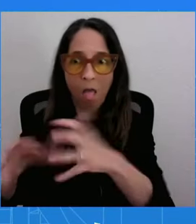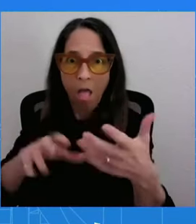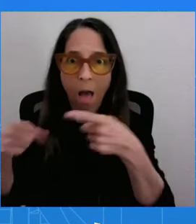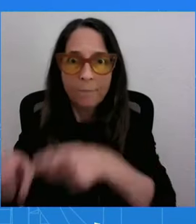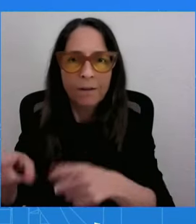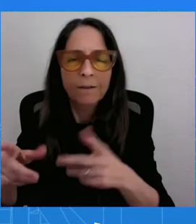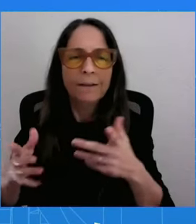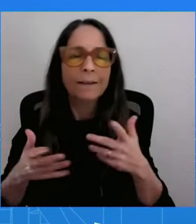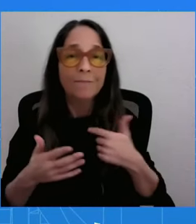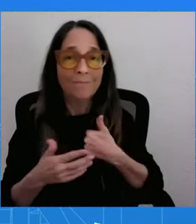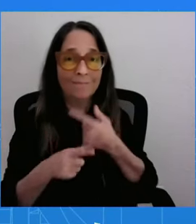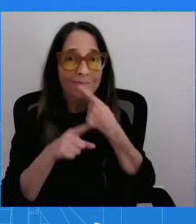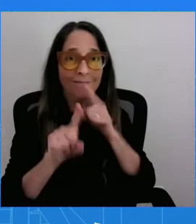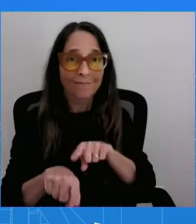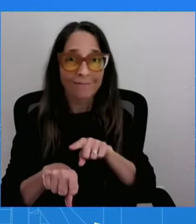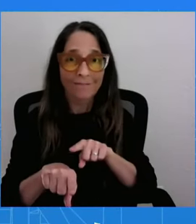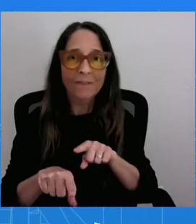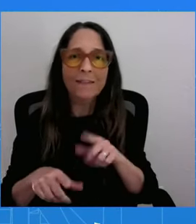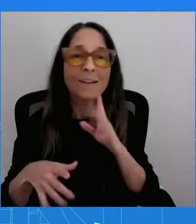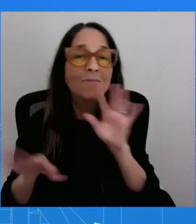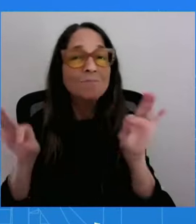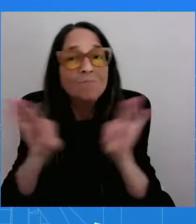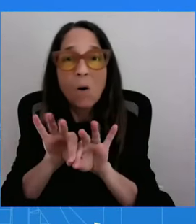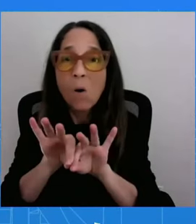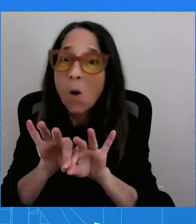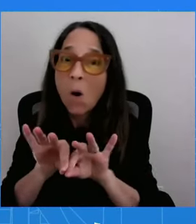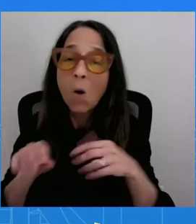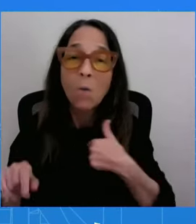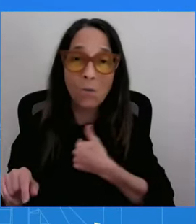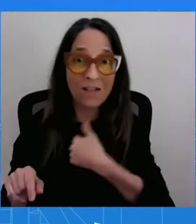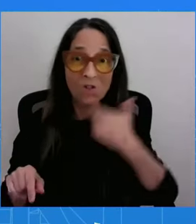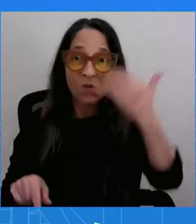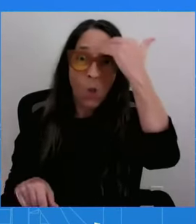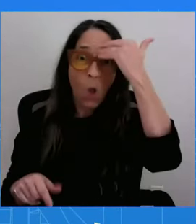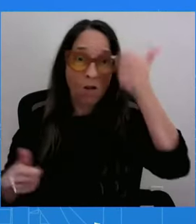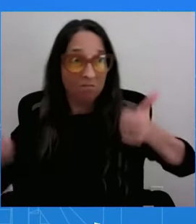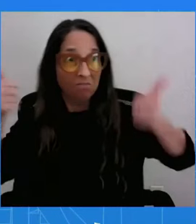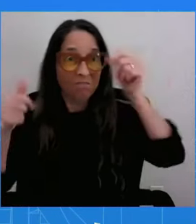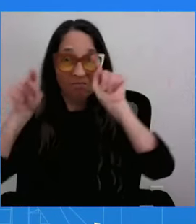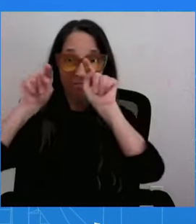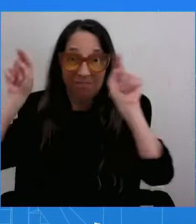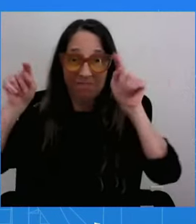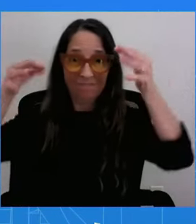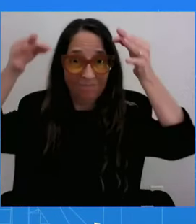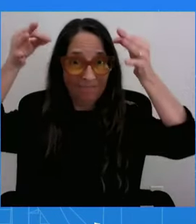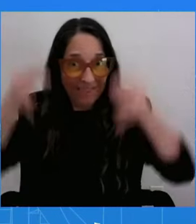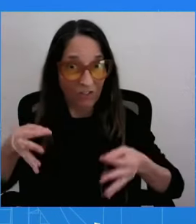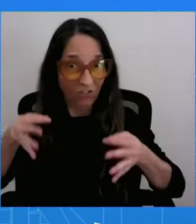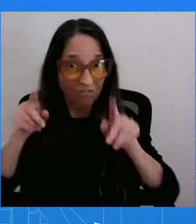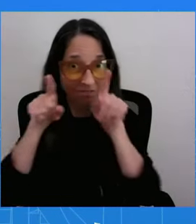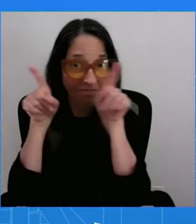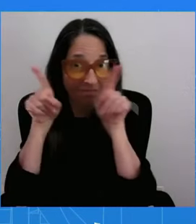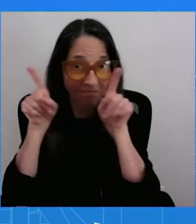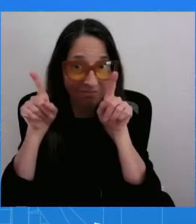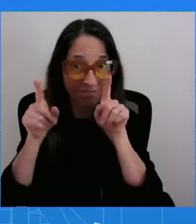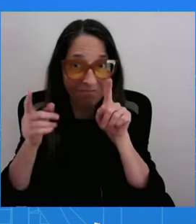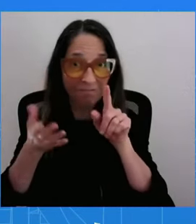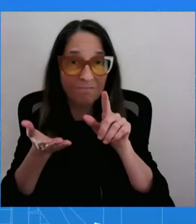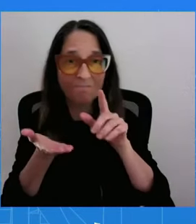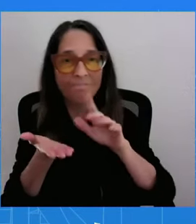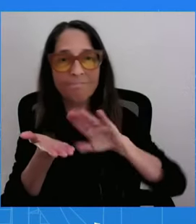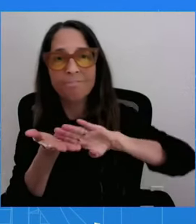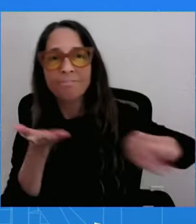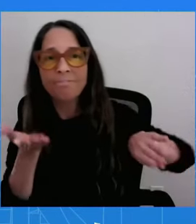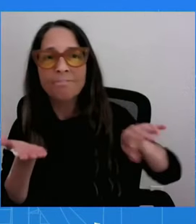could potentially happen when the Supreme Court made that decision. Their decision moved the nation backwards as you're laying